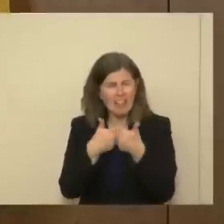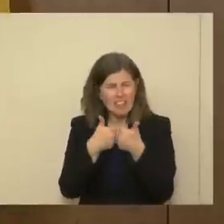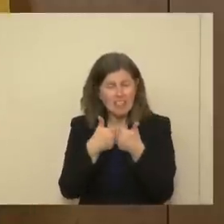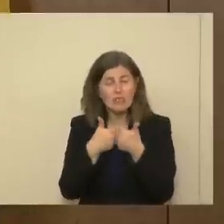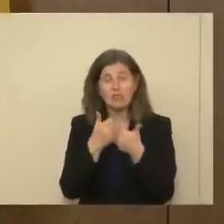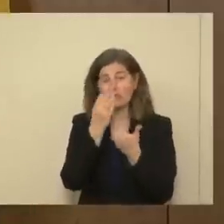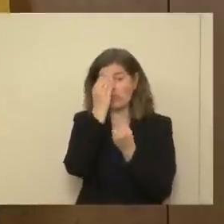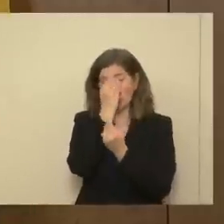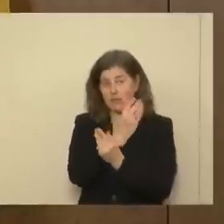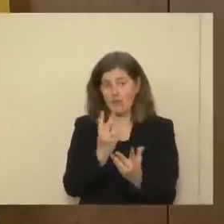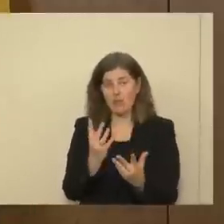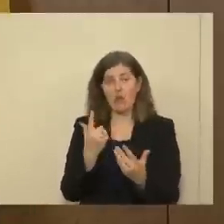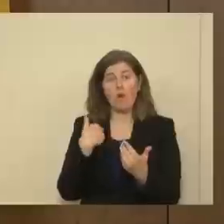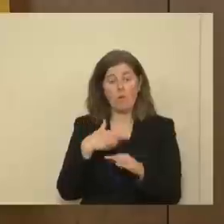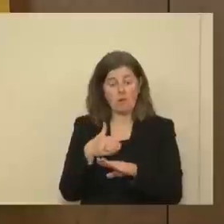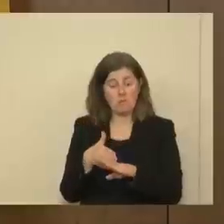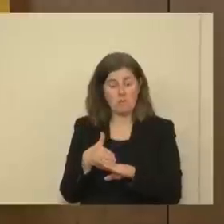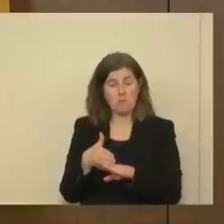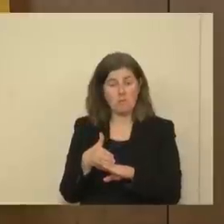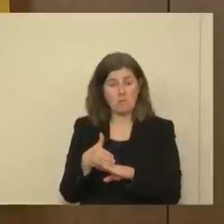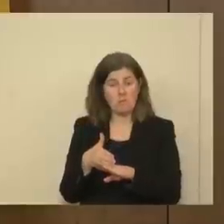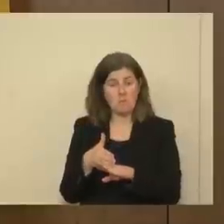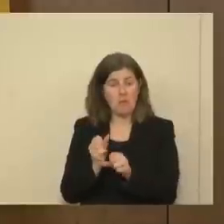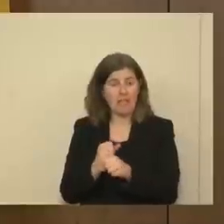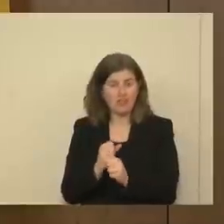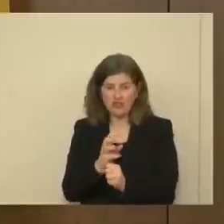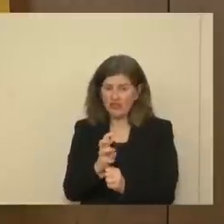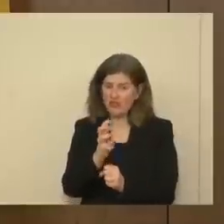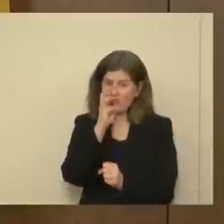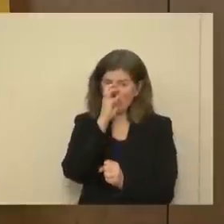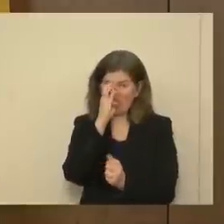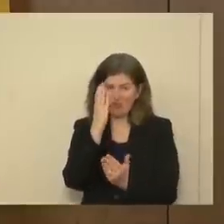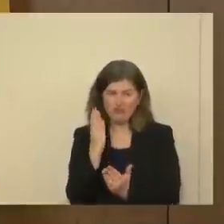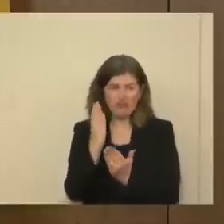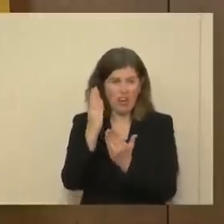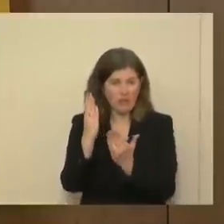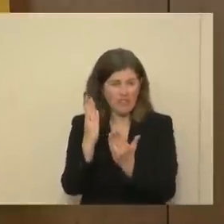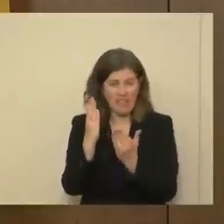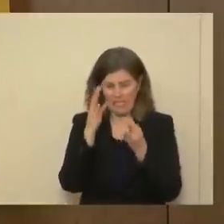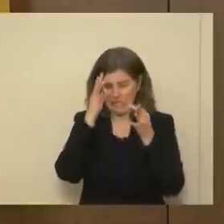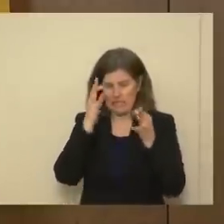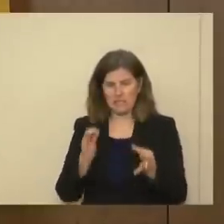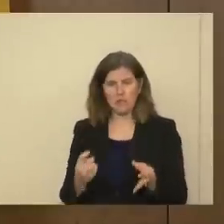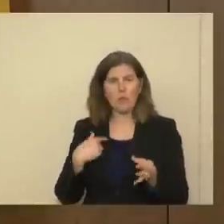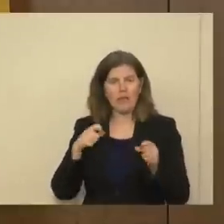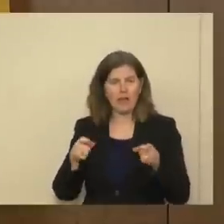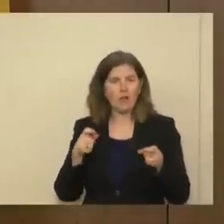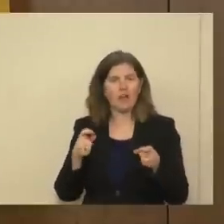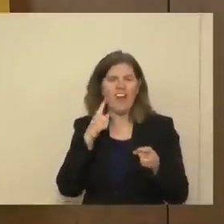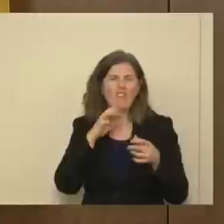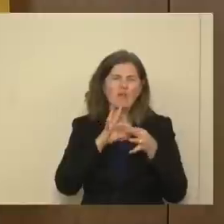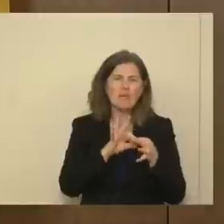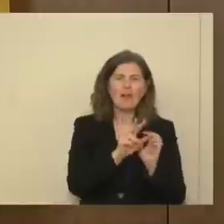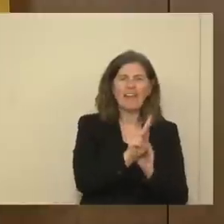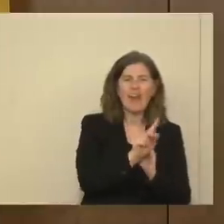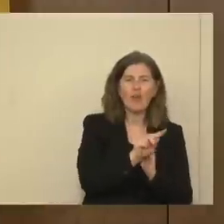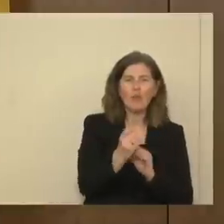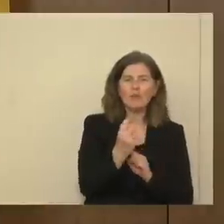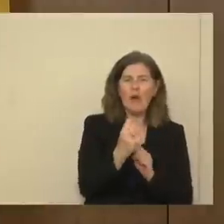Given that, we've been making pretty strict recommendations and decisions where we have control, like in K-12 sports.